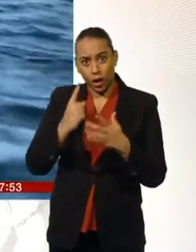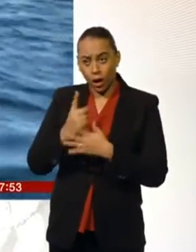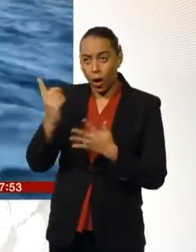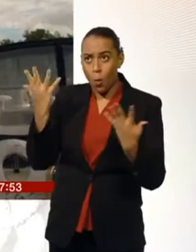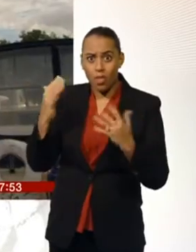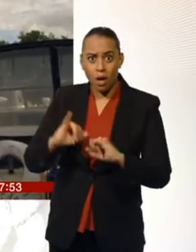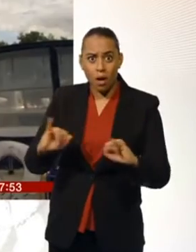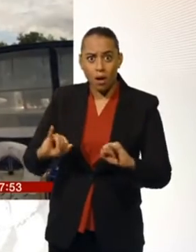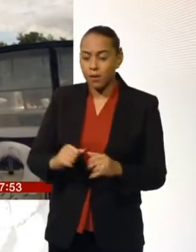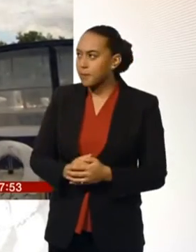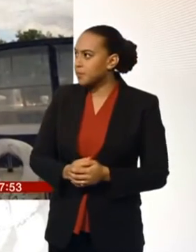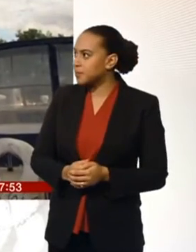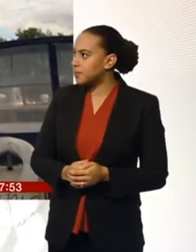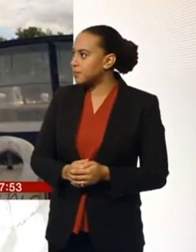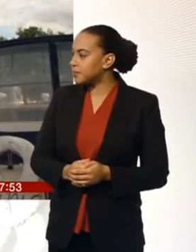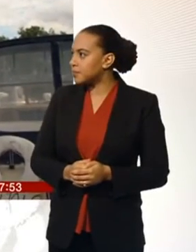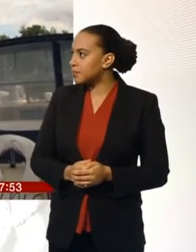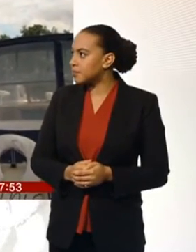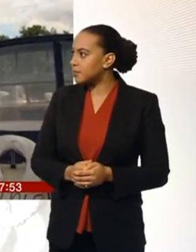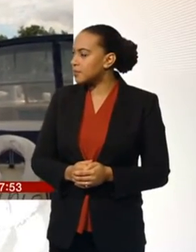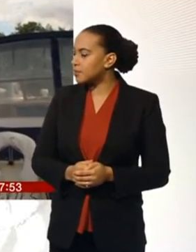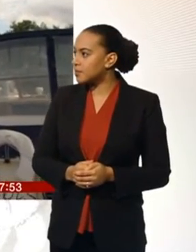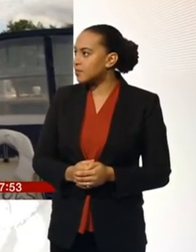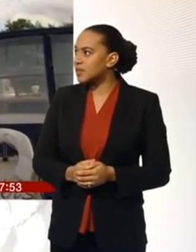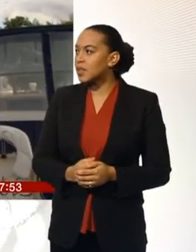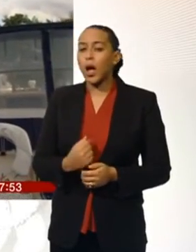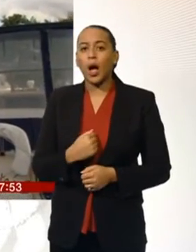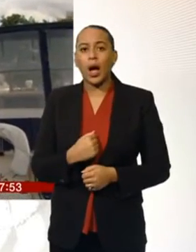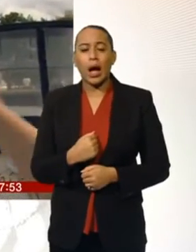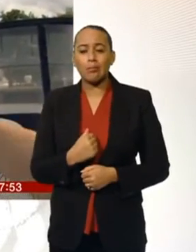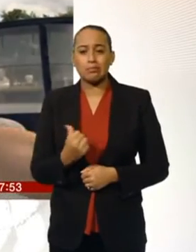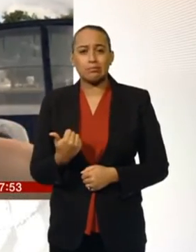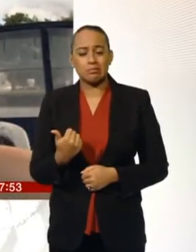Well, I've never been a great sailor.